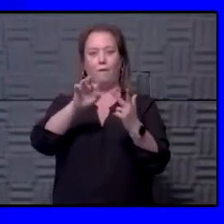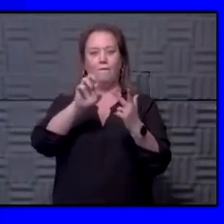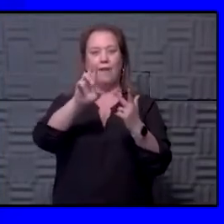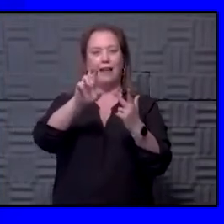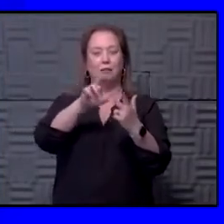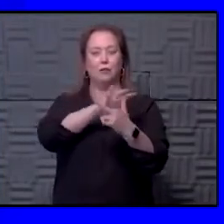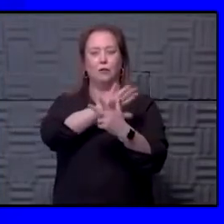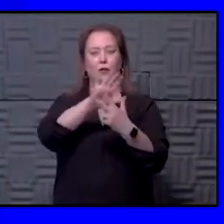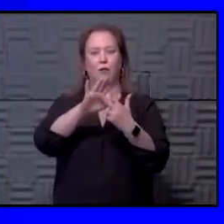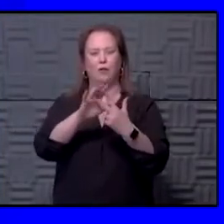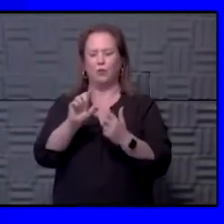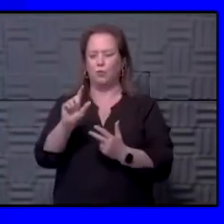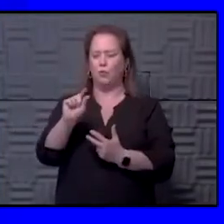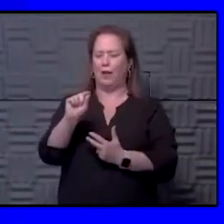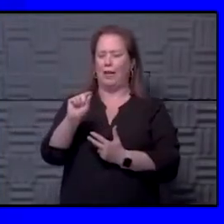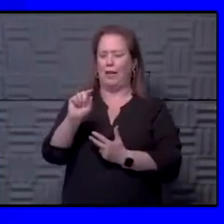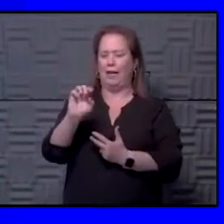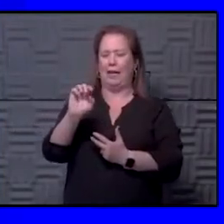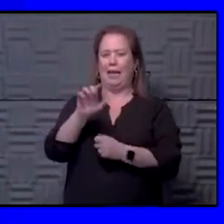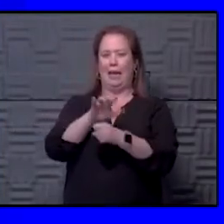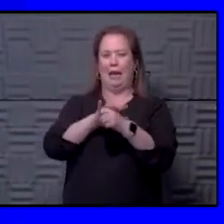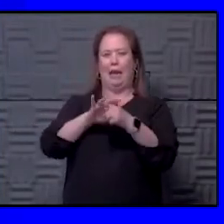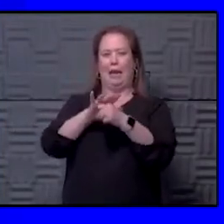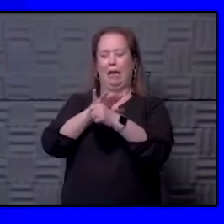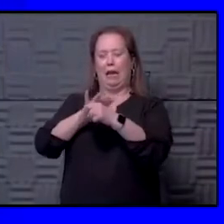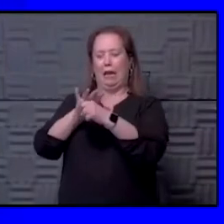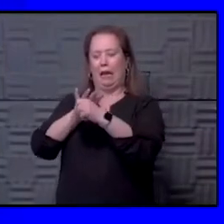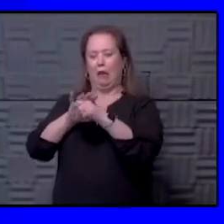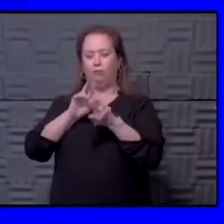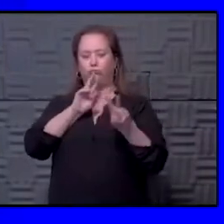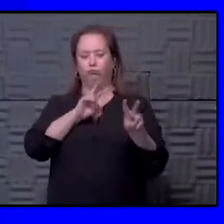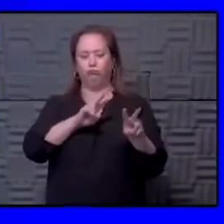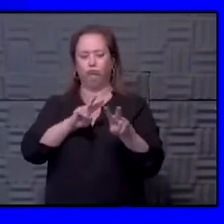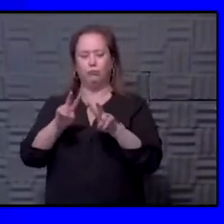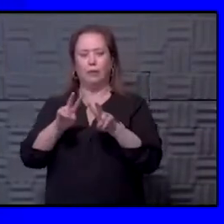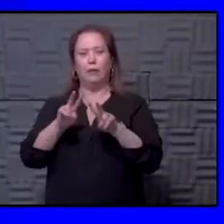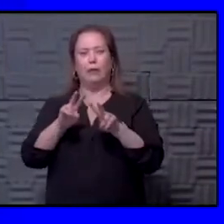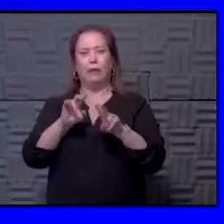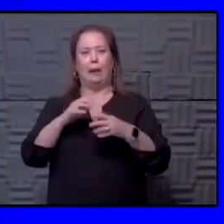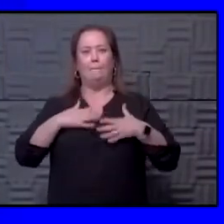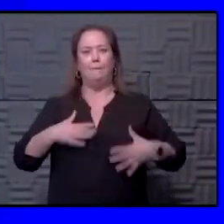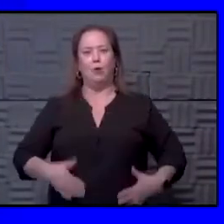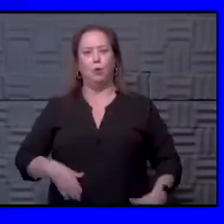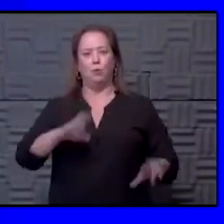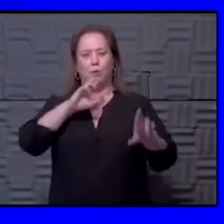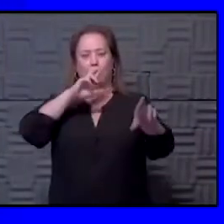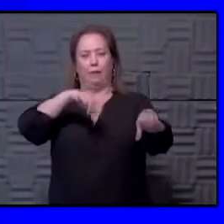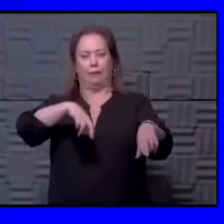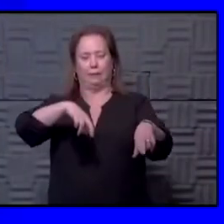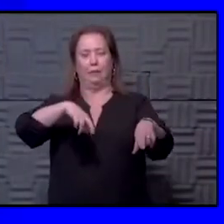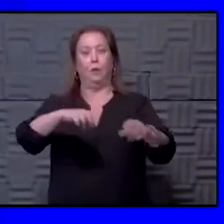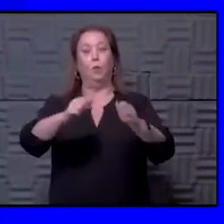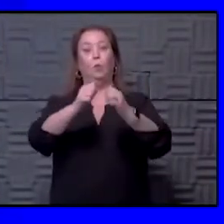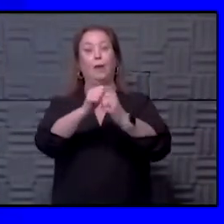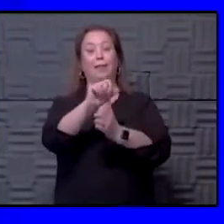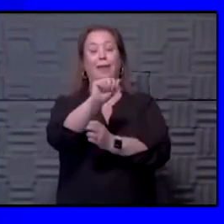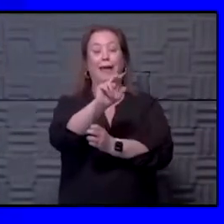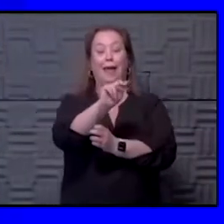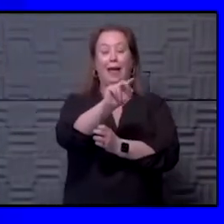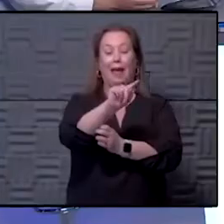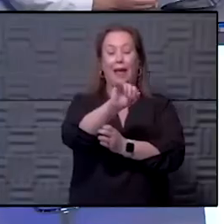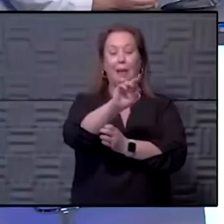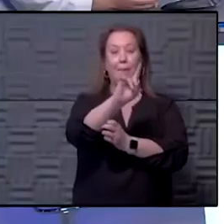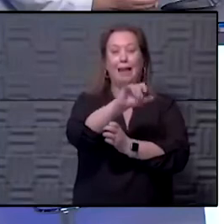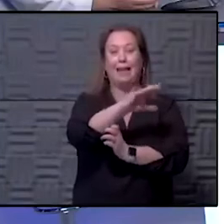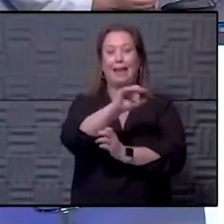20 epitopes or 20 regions that we really look to make immune responses against, both with antibodies and T-cells as well.